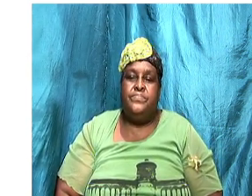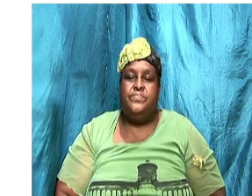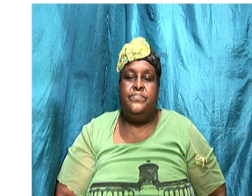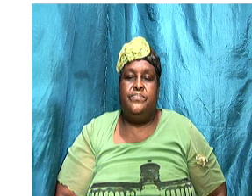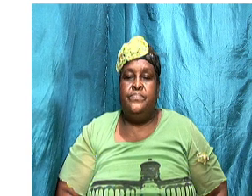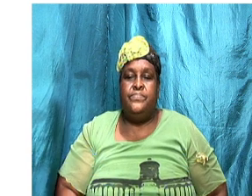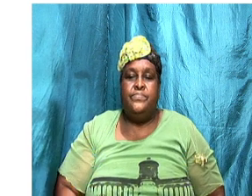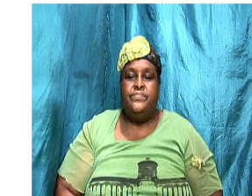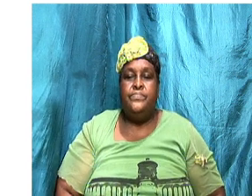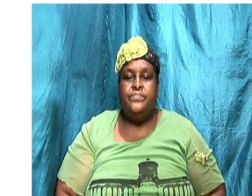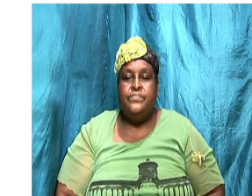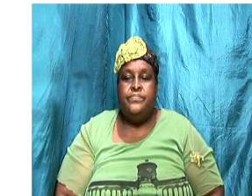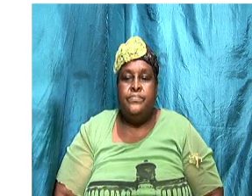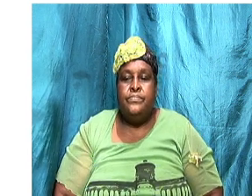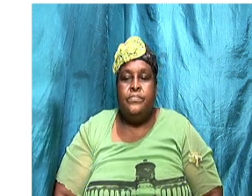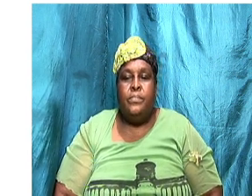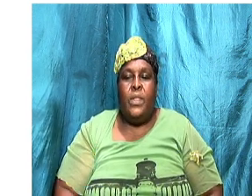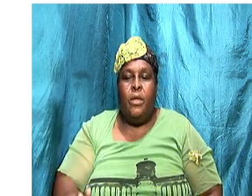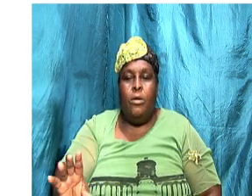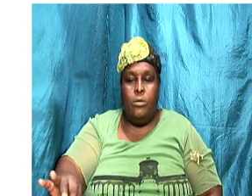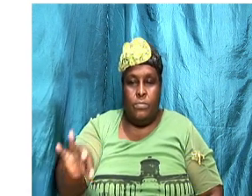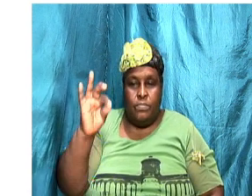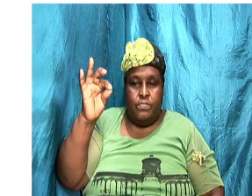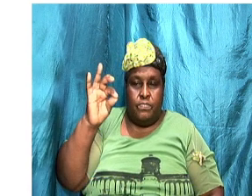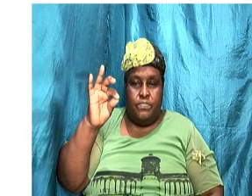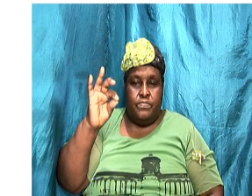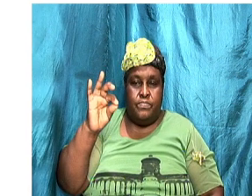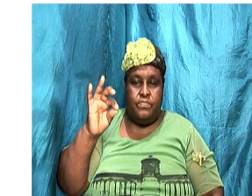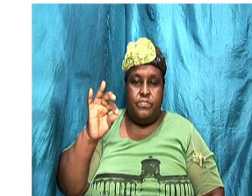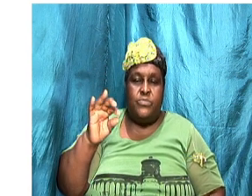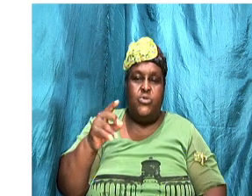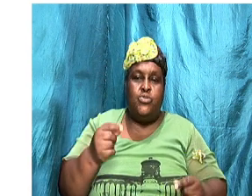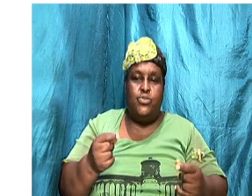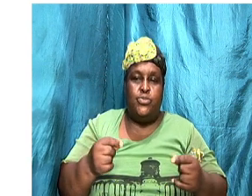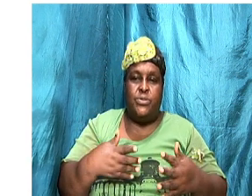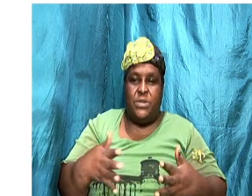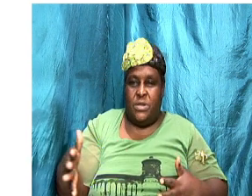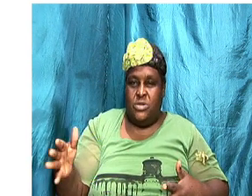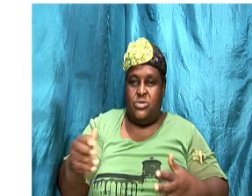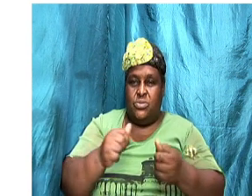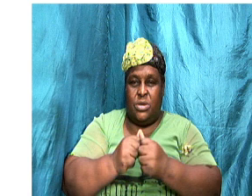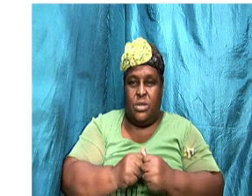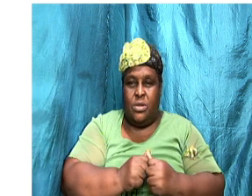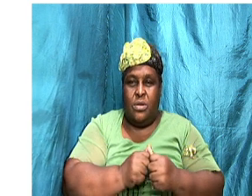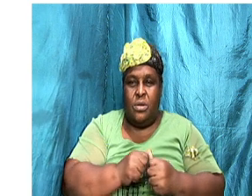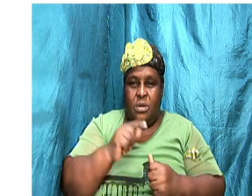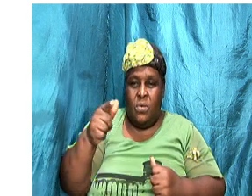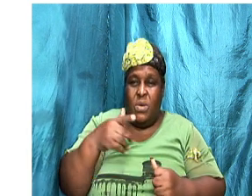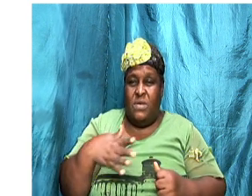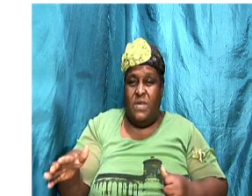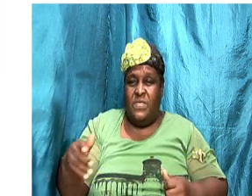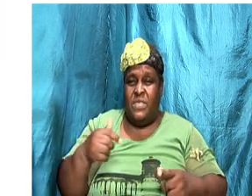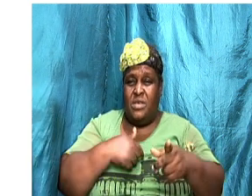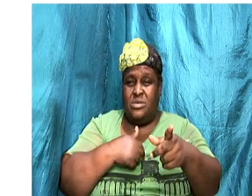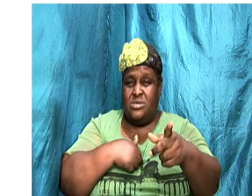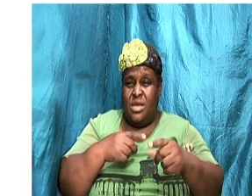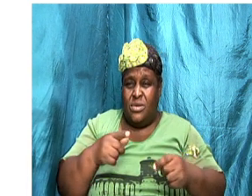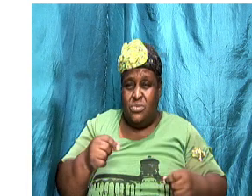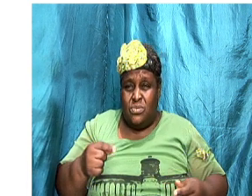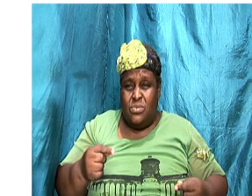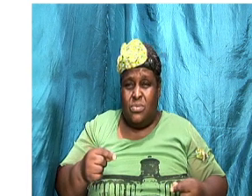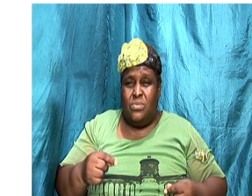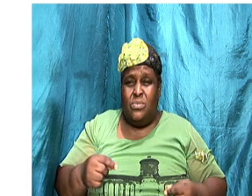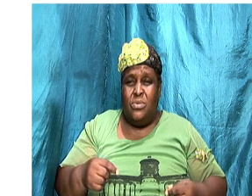important find the time to do things together one of the things that I do I recognize now I try to